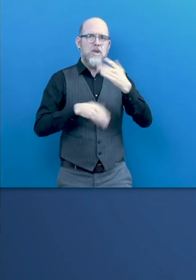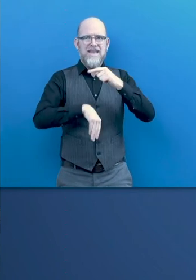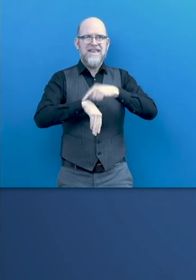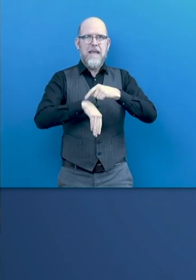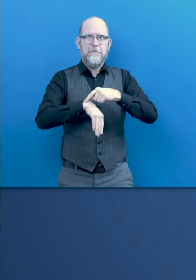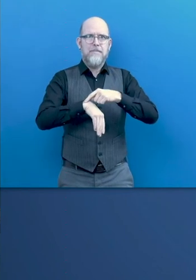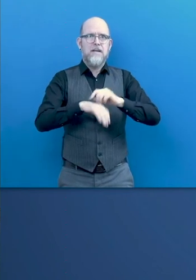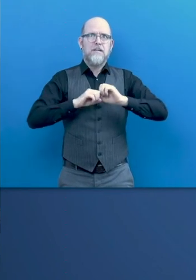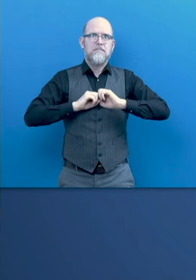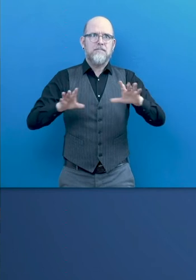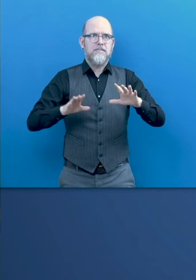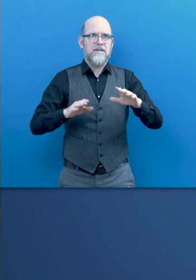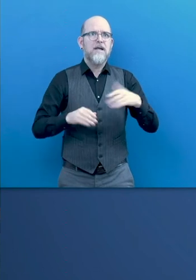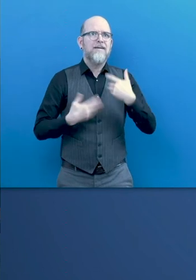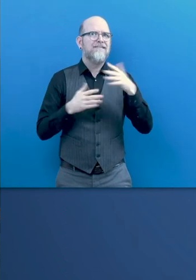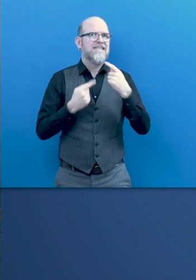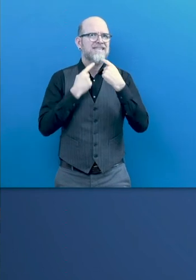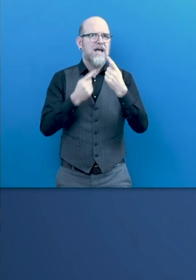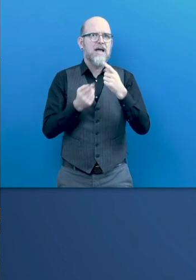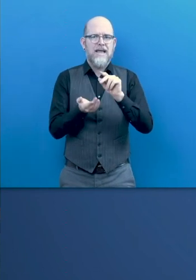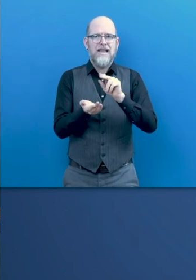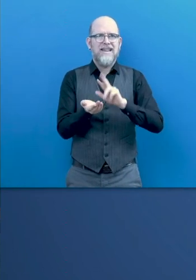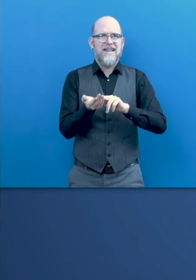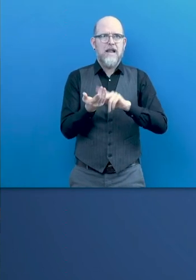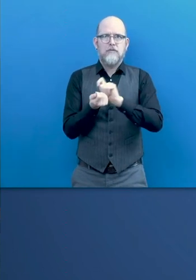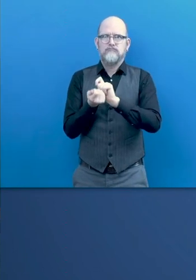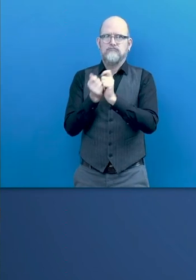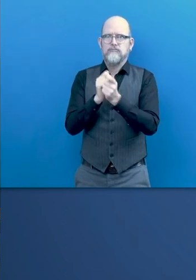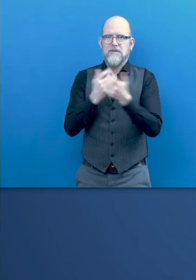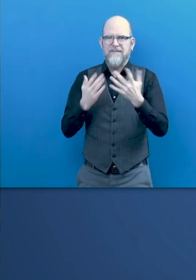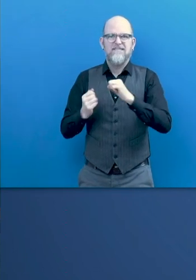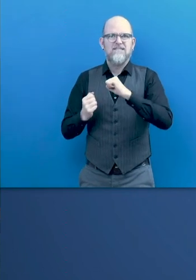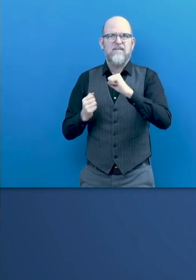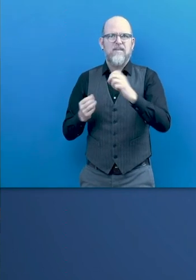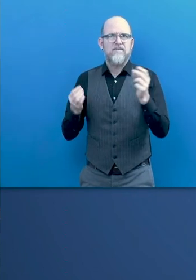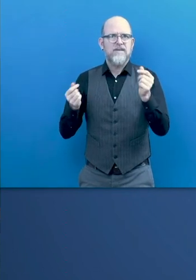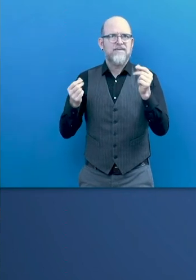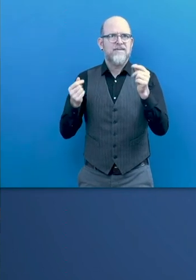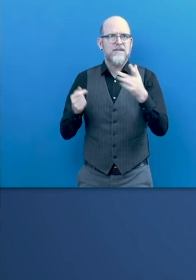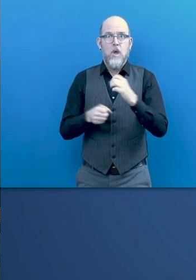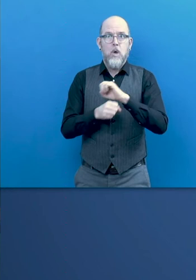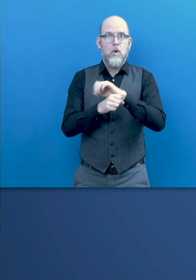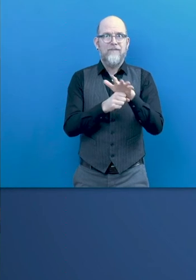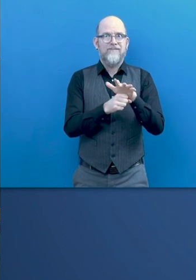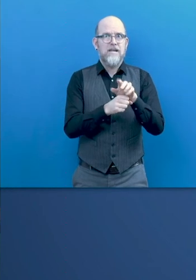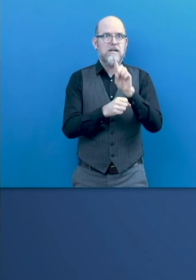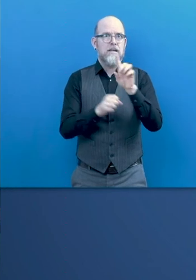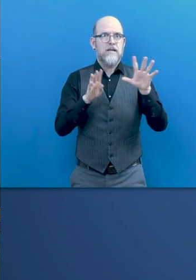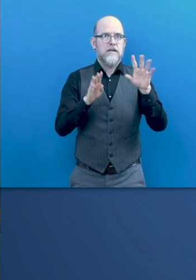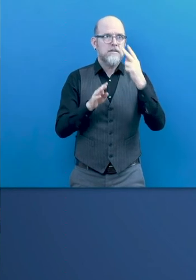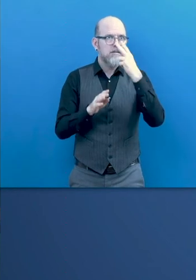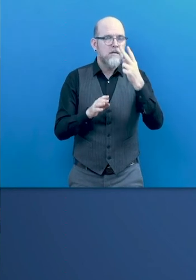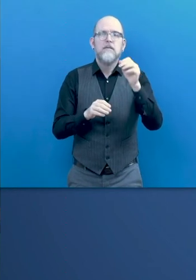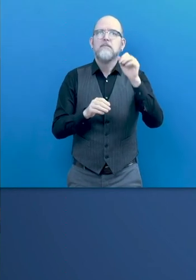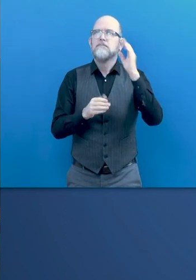which we knew was happening. But of course, COVID-19 has turbocharged this. So